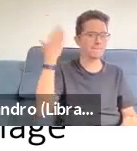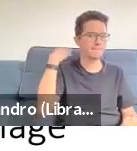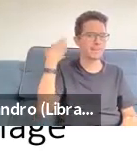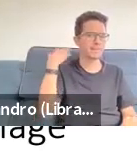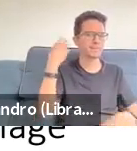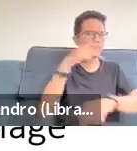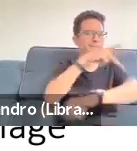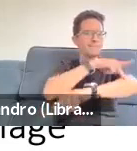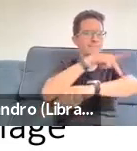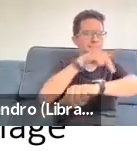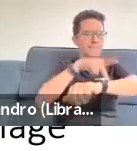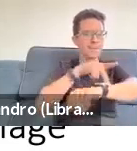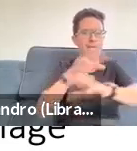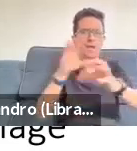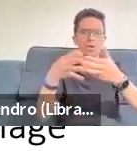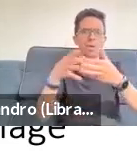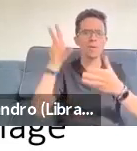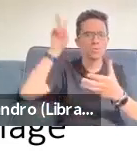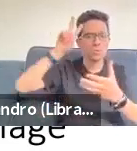children's books on nature.